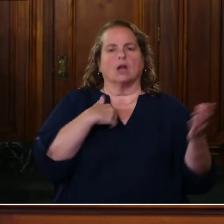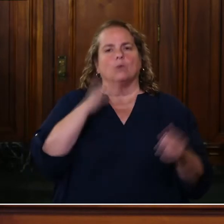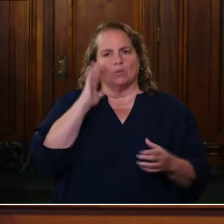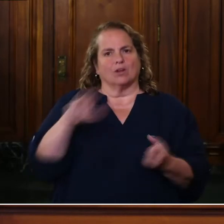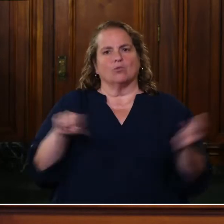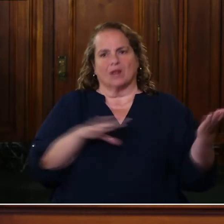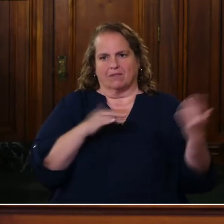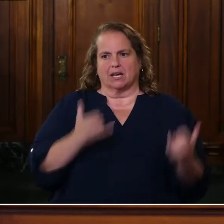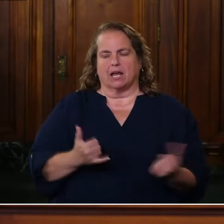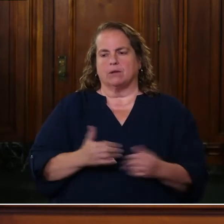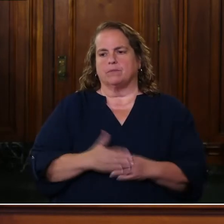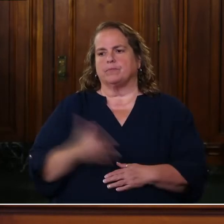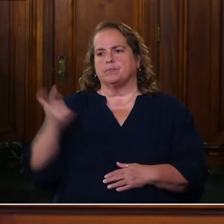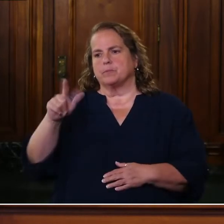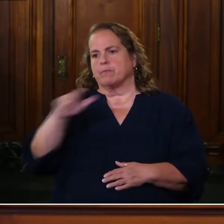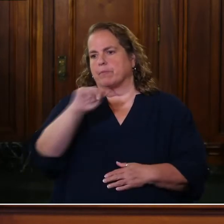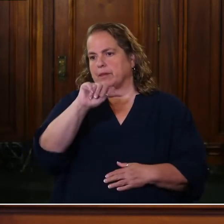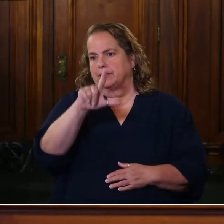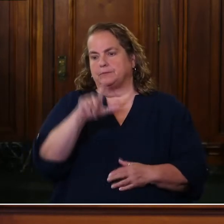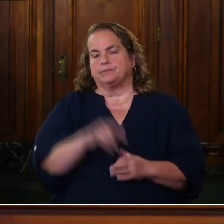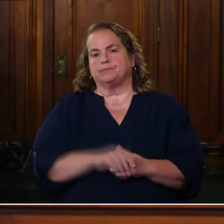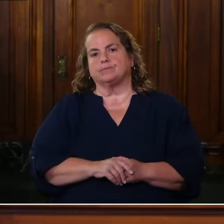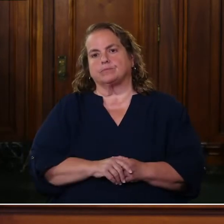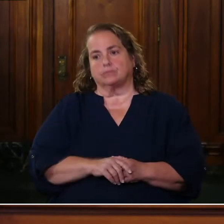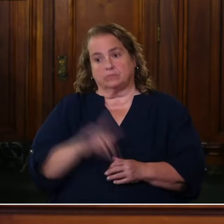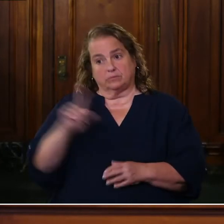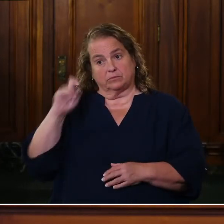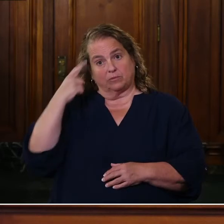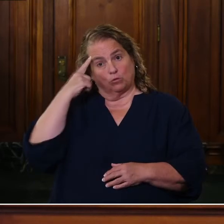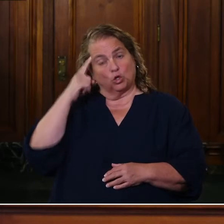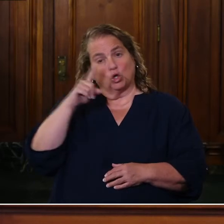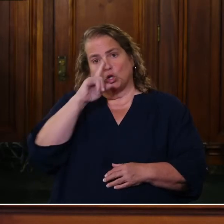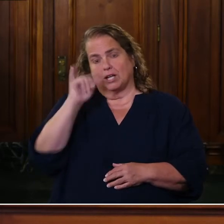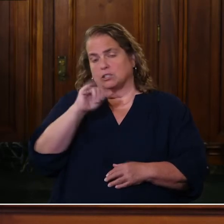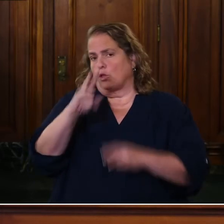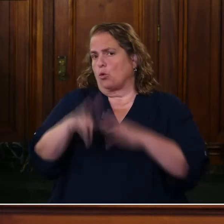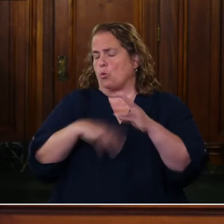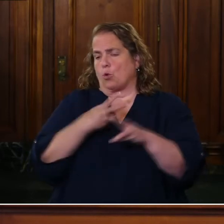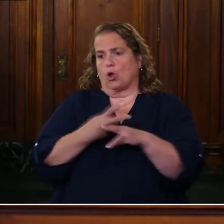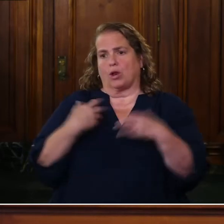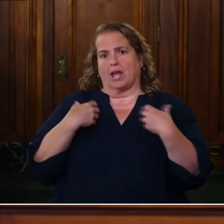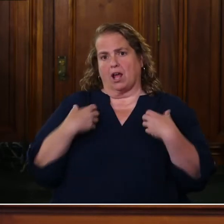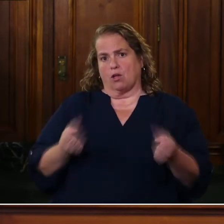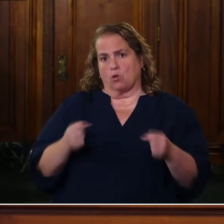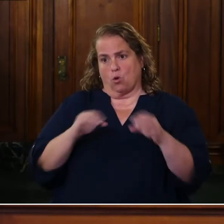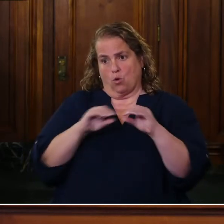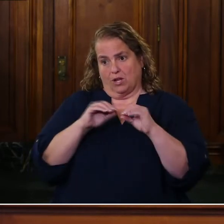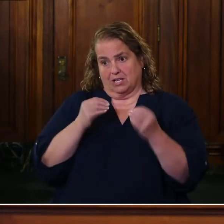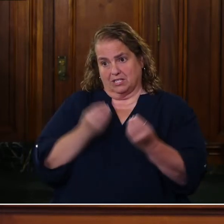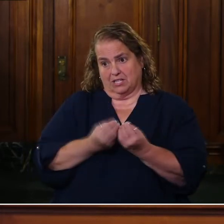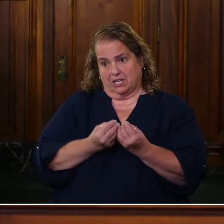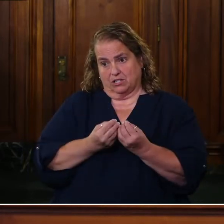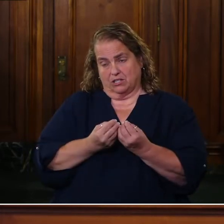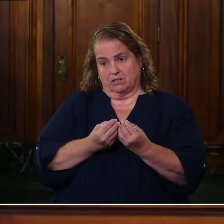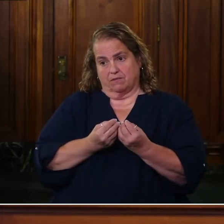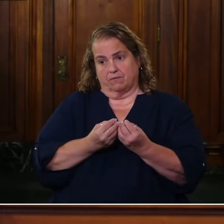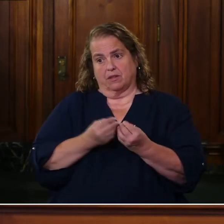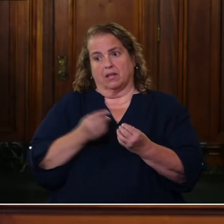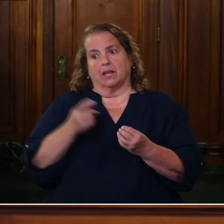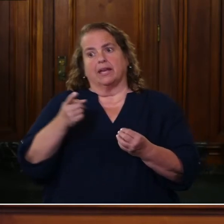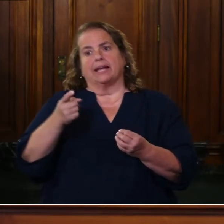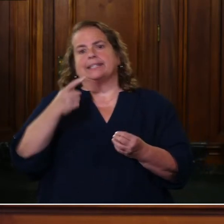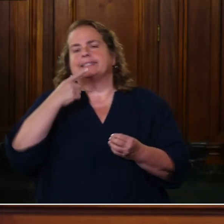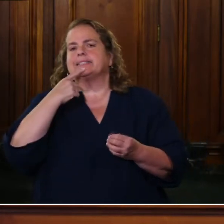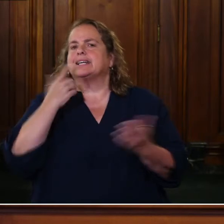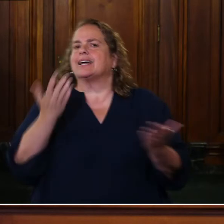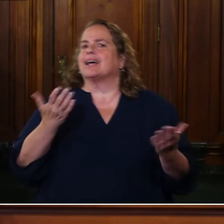Al? It looks like the World Health Organization, uh, undermined the best argument for mass wear today when it